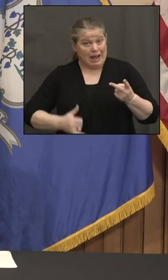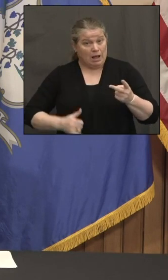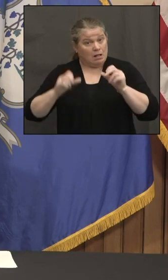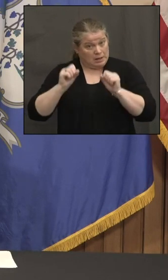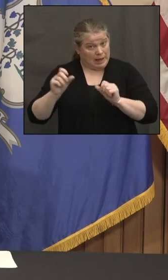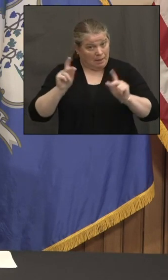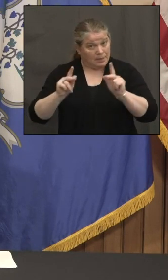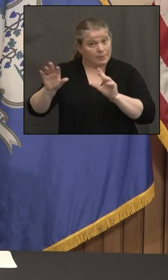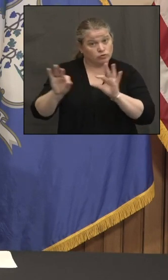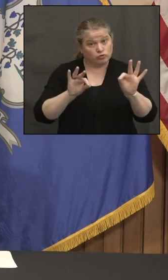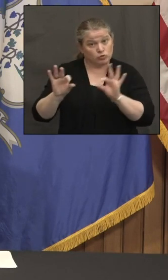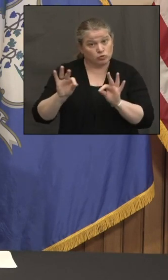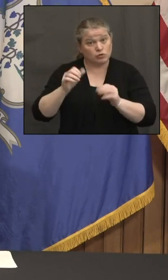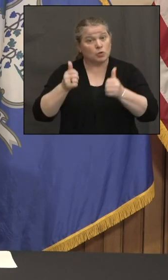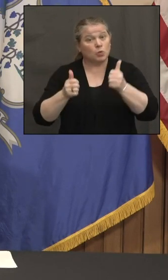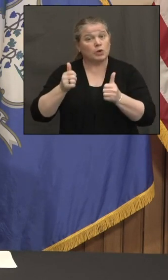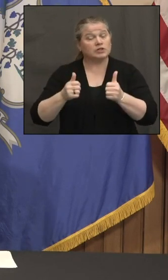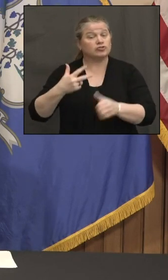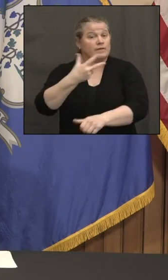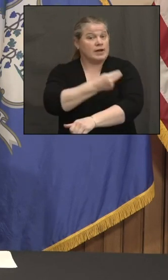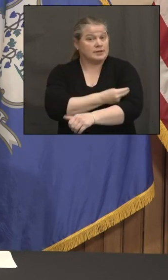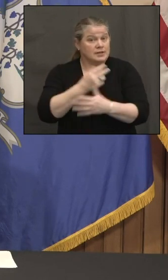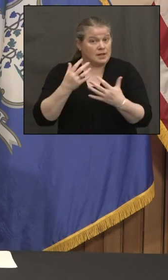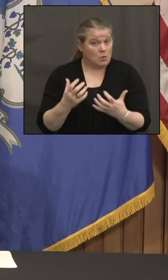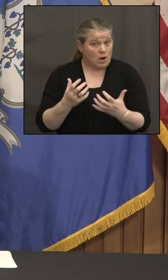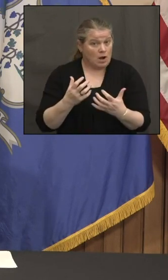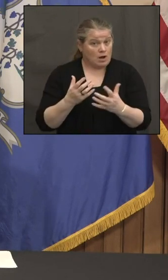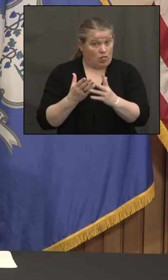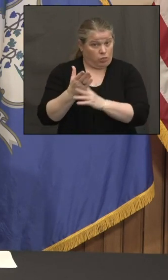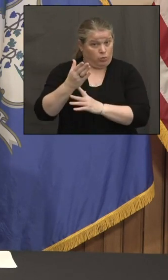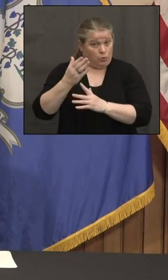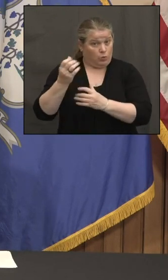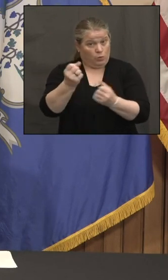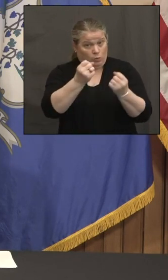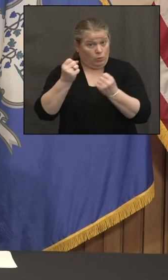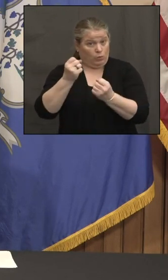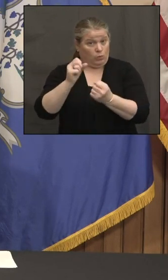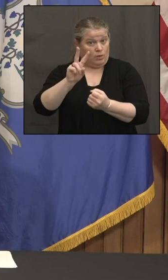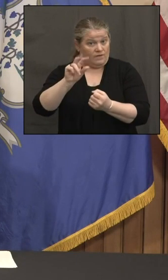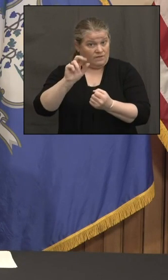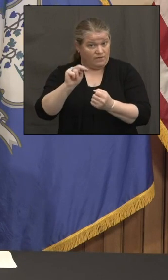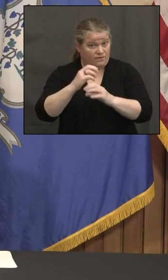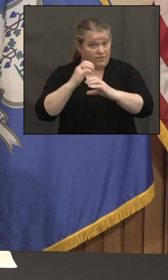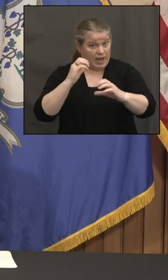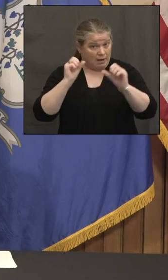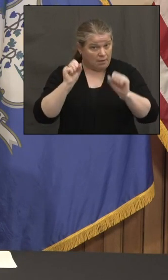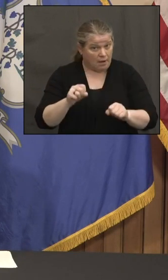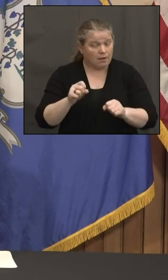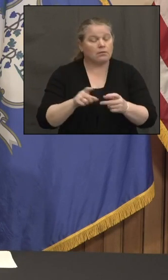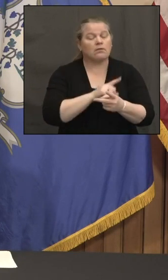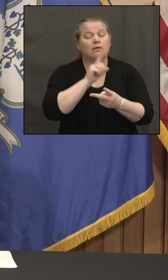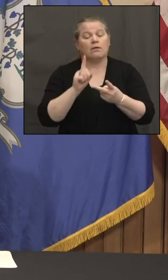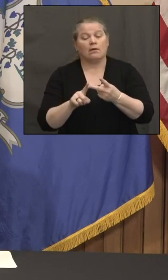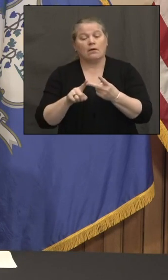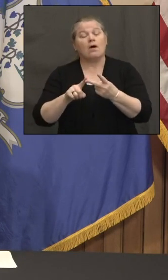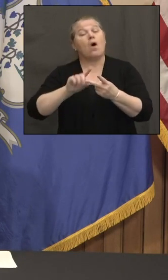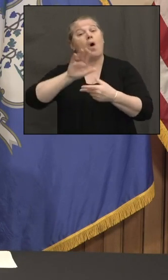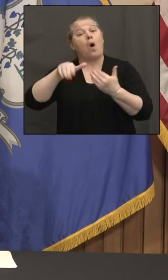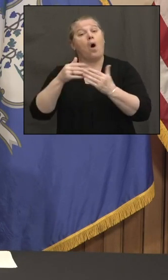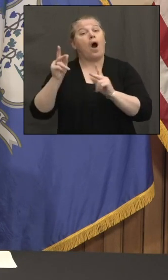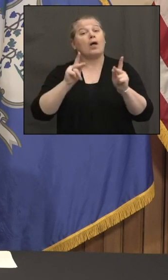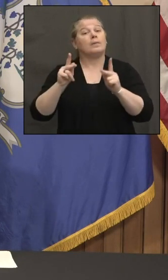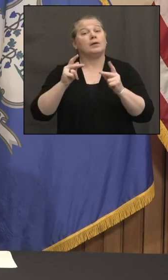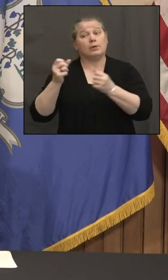have that choice? And once all those mobile units are out there, do you expect to see a bigger